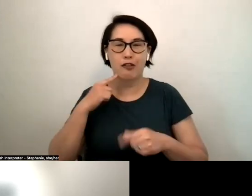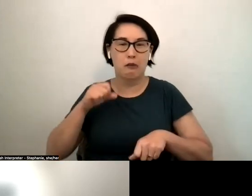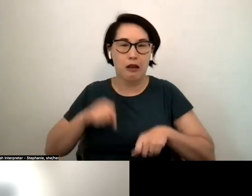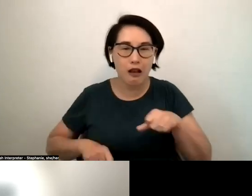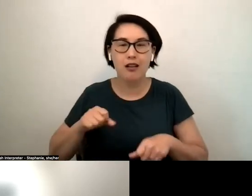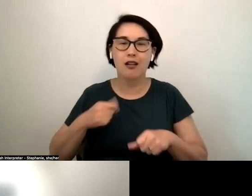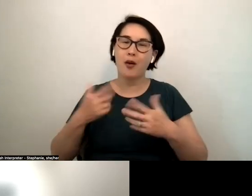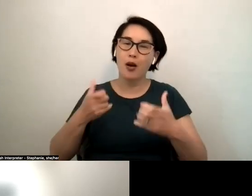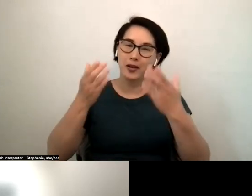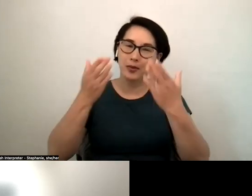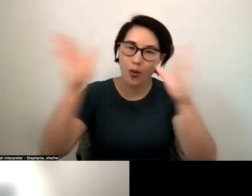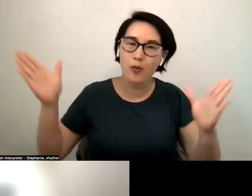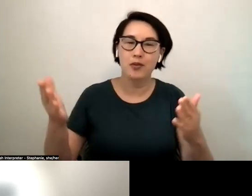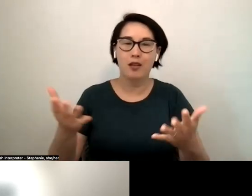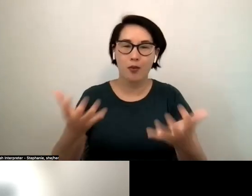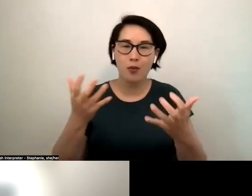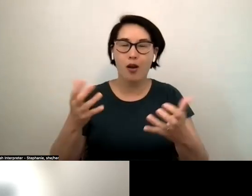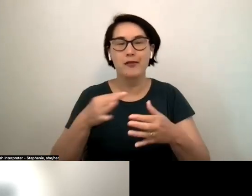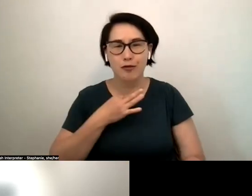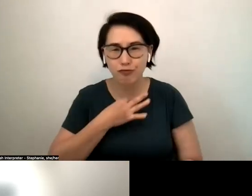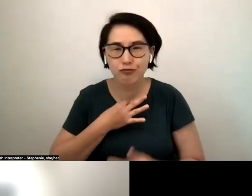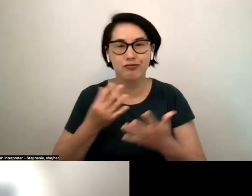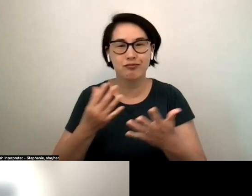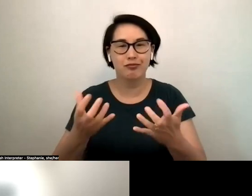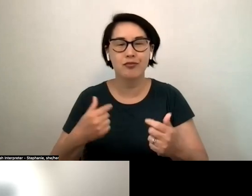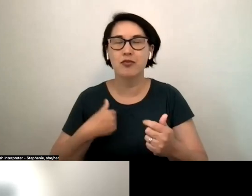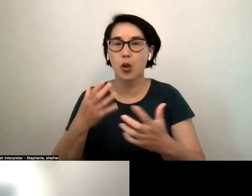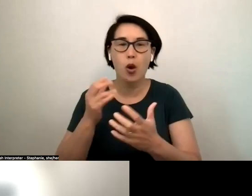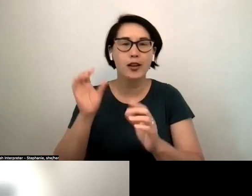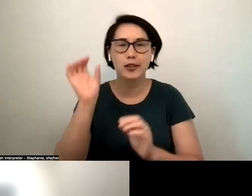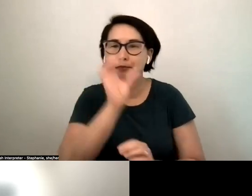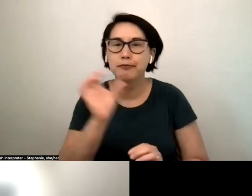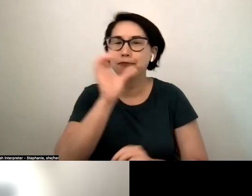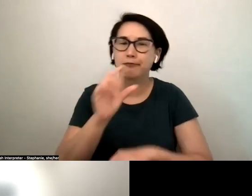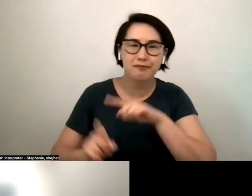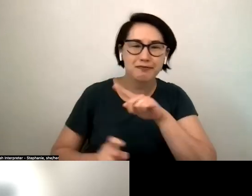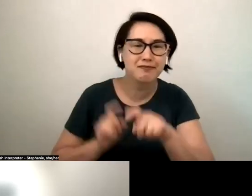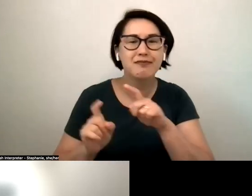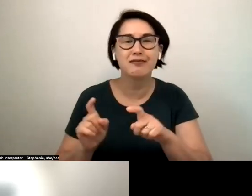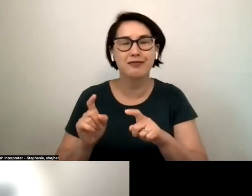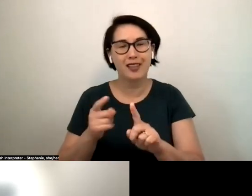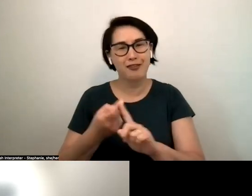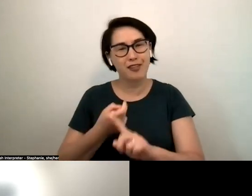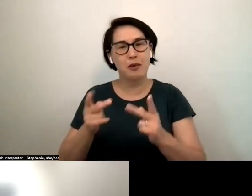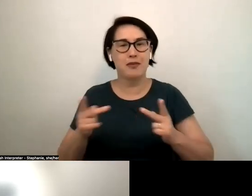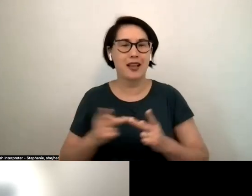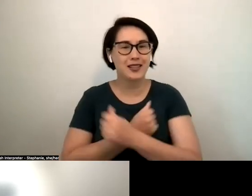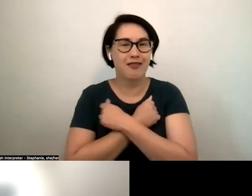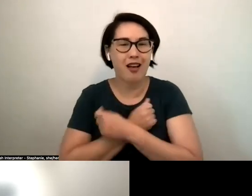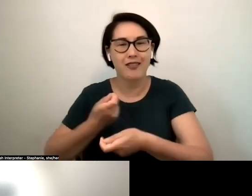curious you know um and uh explore and come and kind of love um